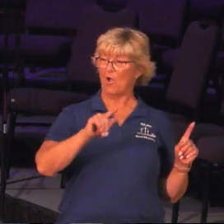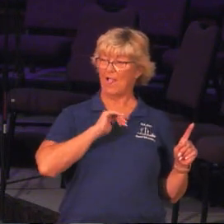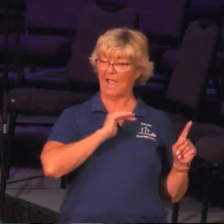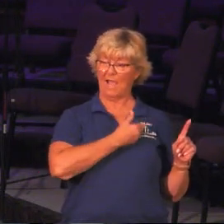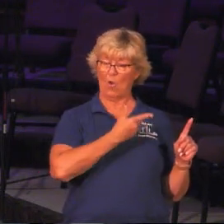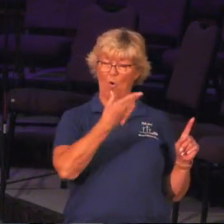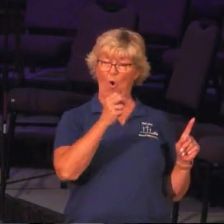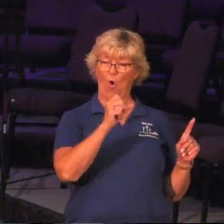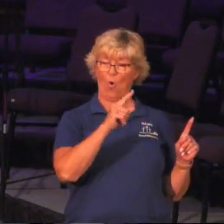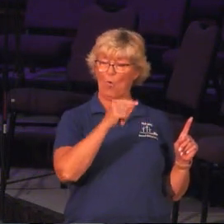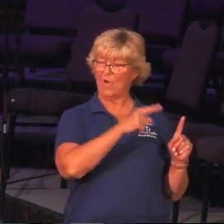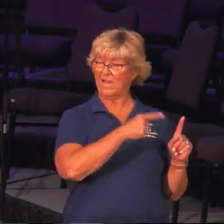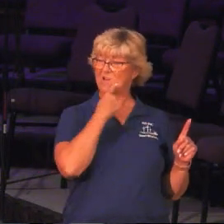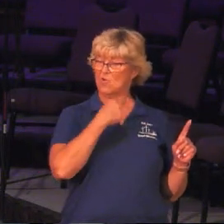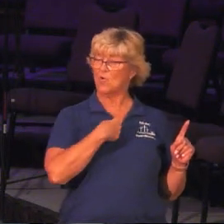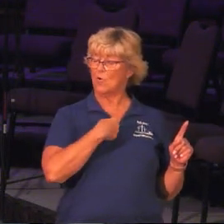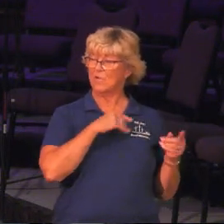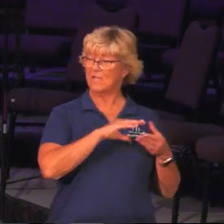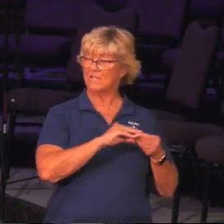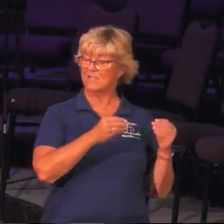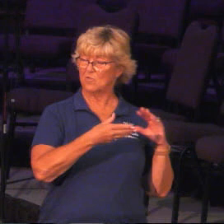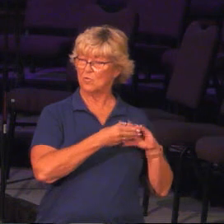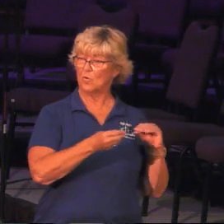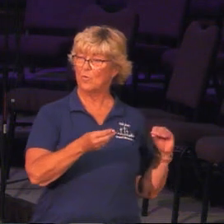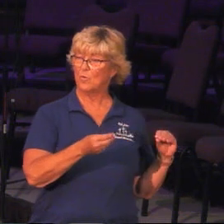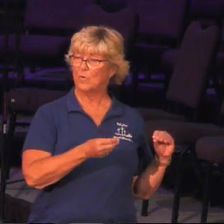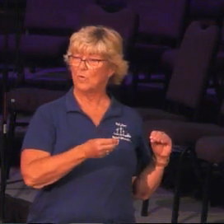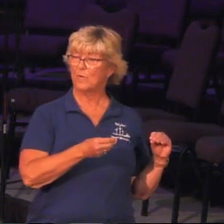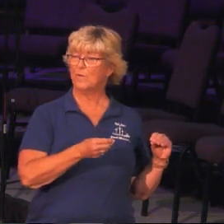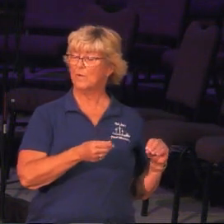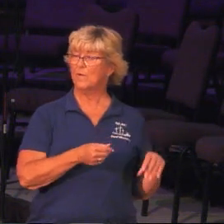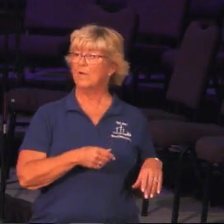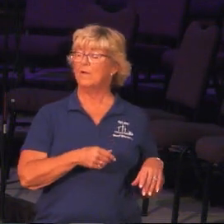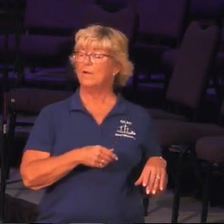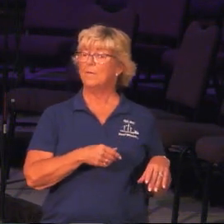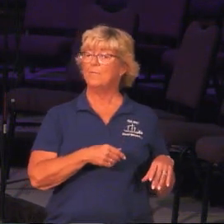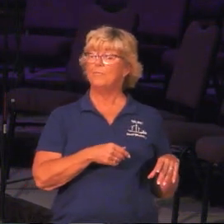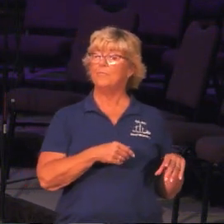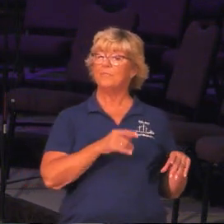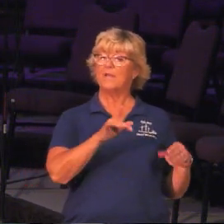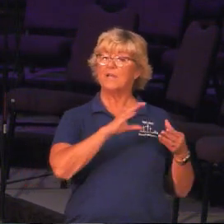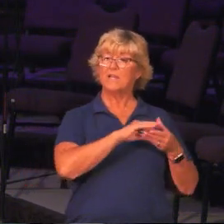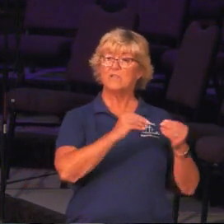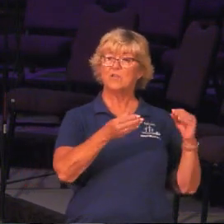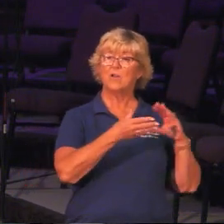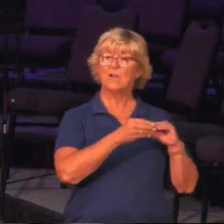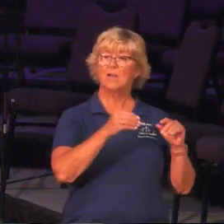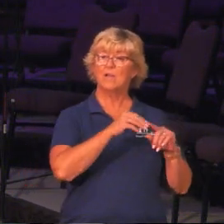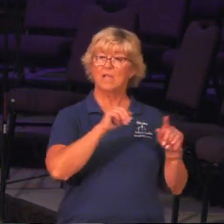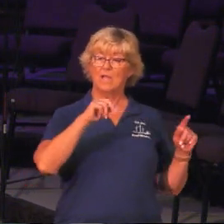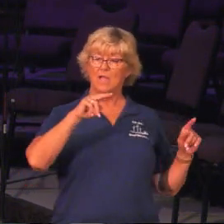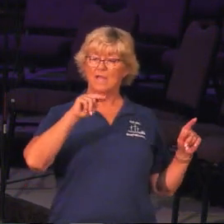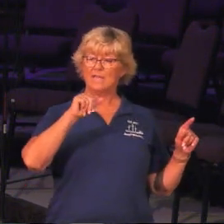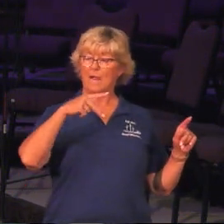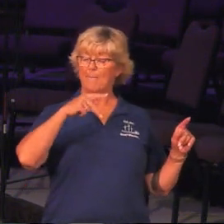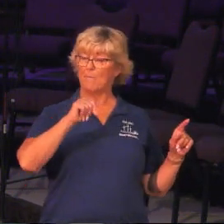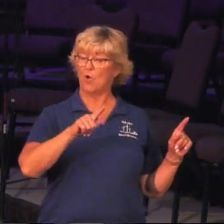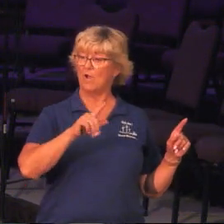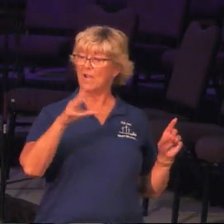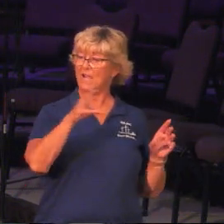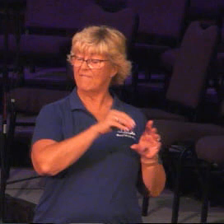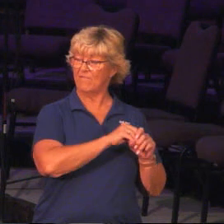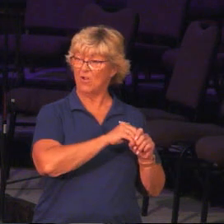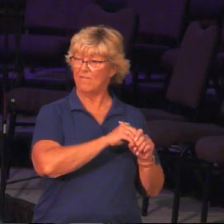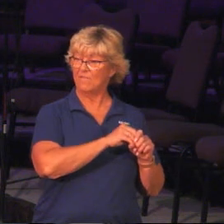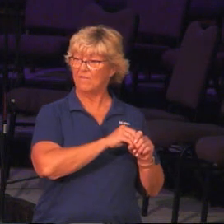in Nepal, he told this story. God bless you, honey. That's my niece. It's a story he told in Nepal, and it involved, are